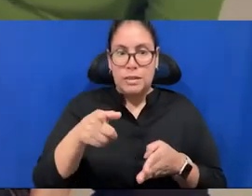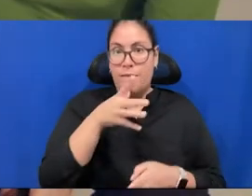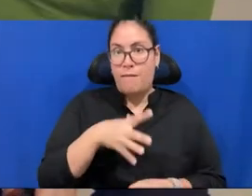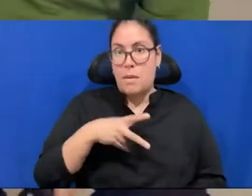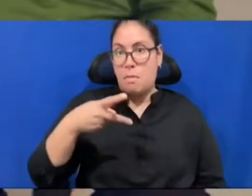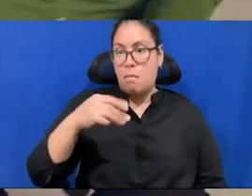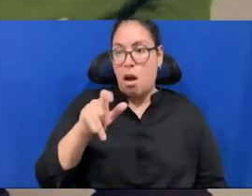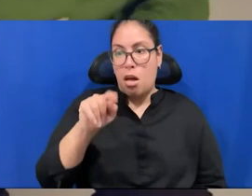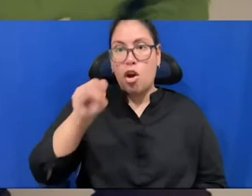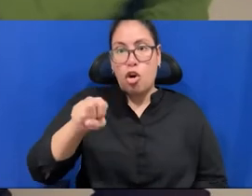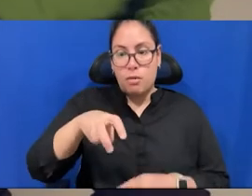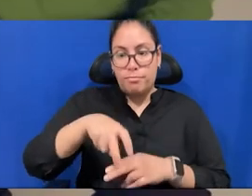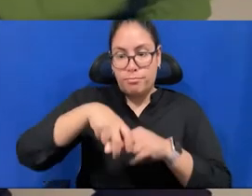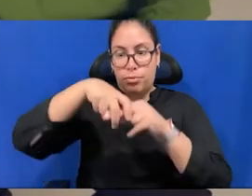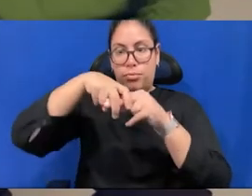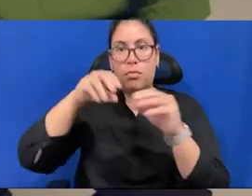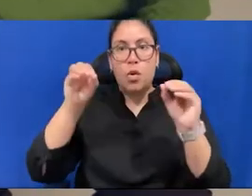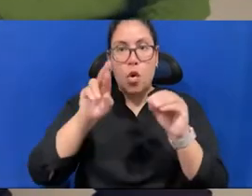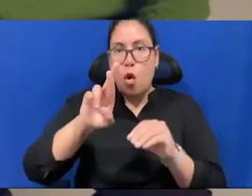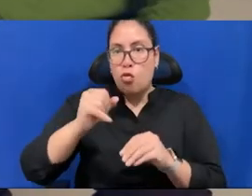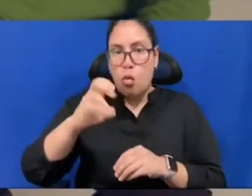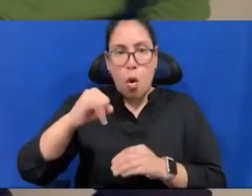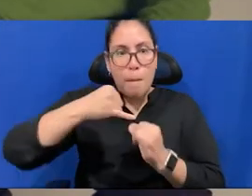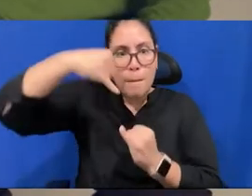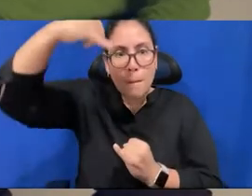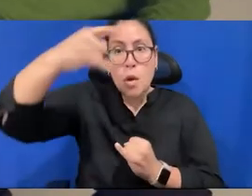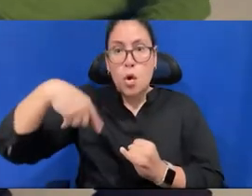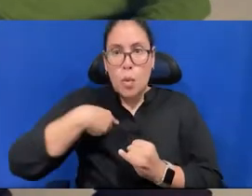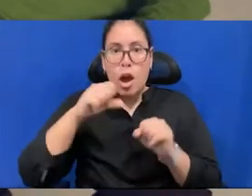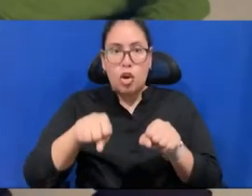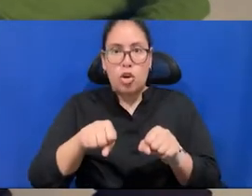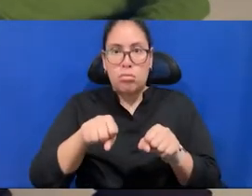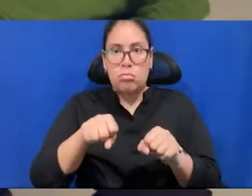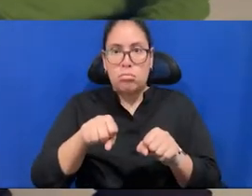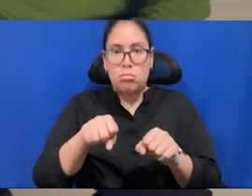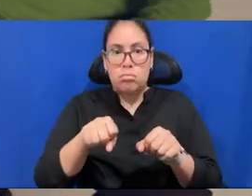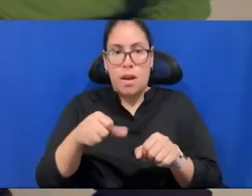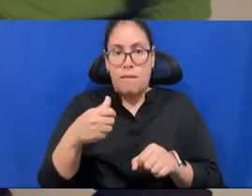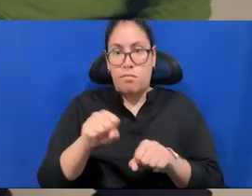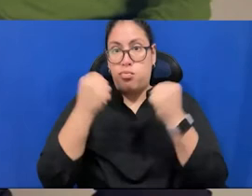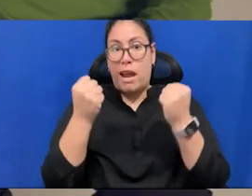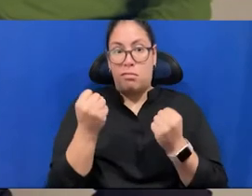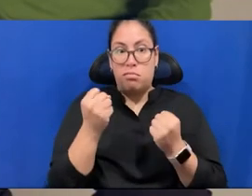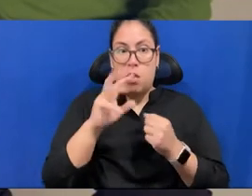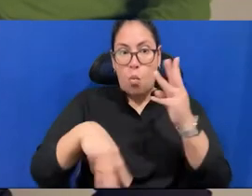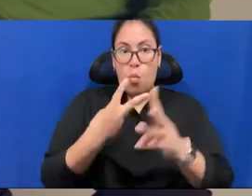rope. And then we managed to break 33 world record for the more sustainable flight in human history.